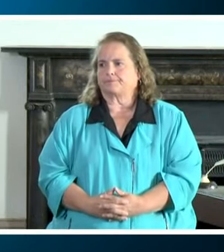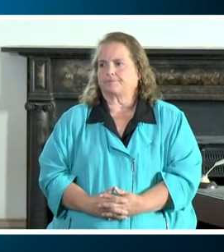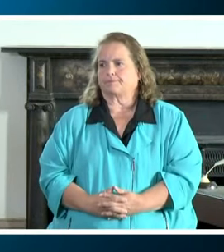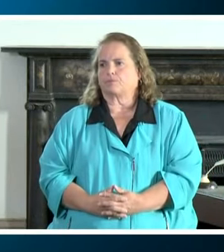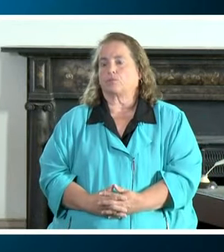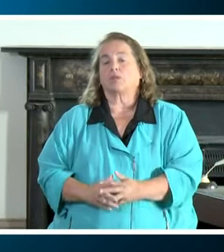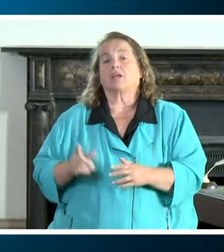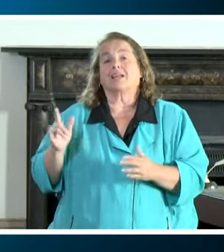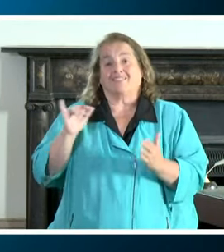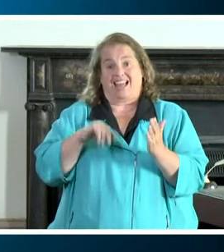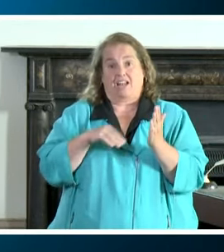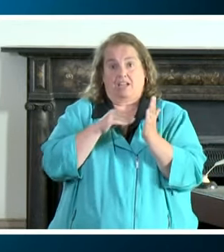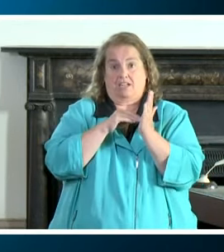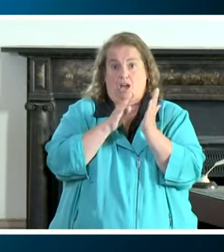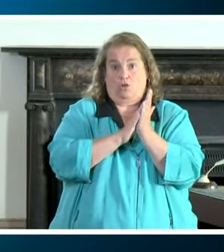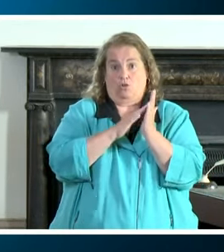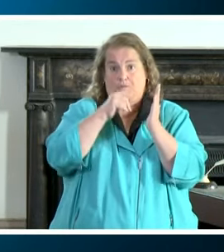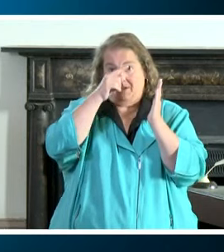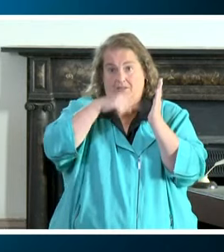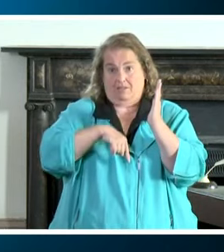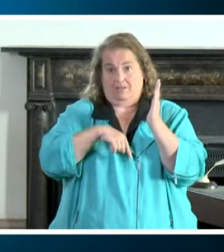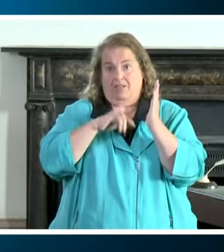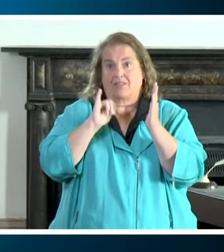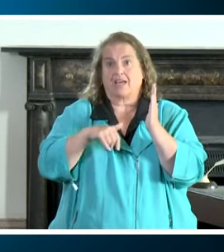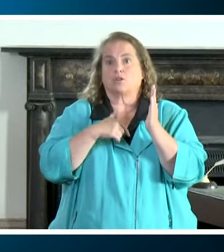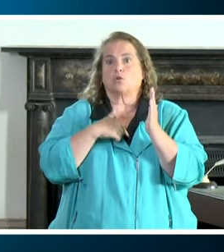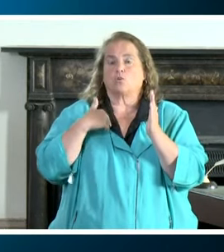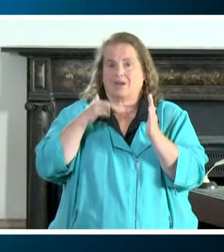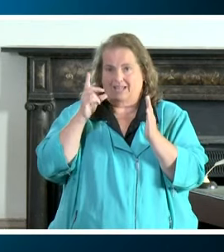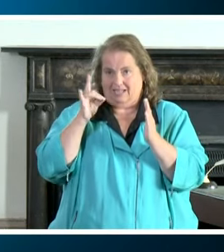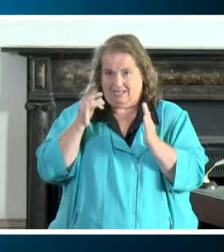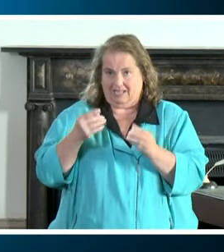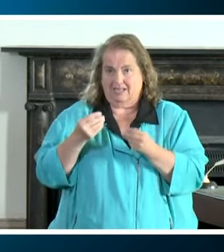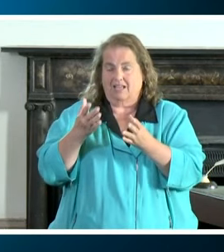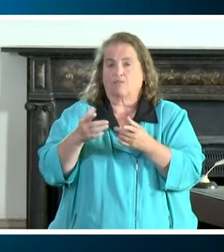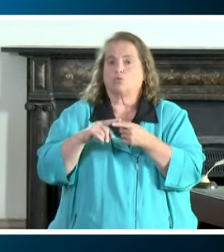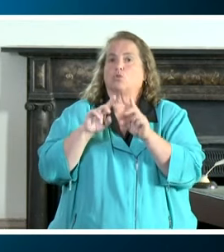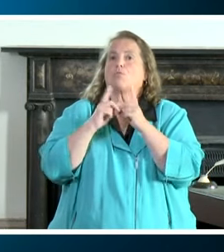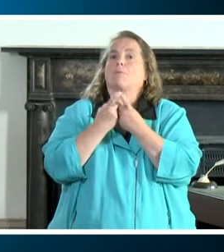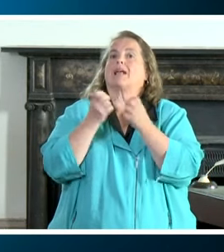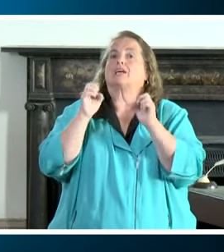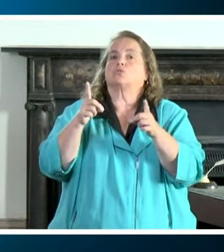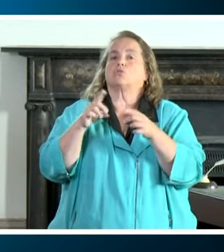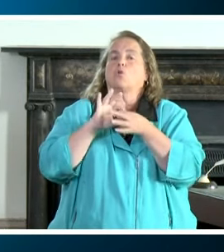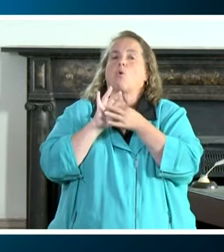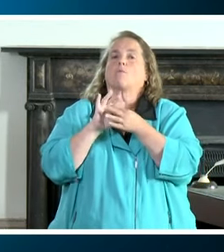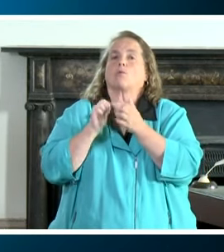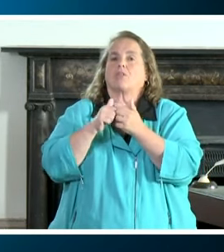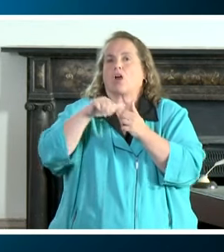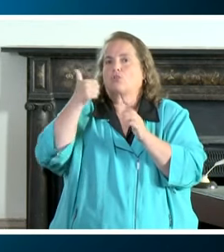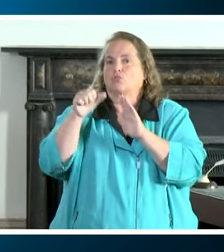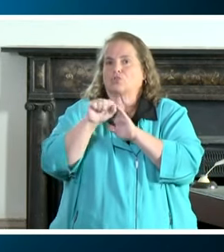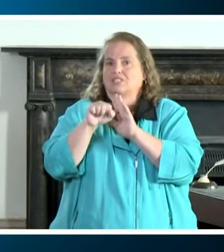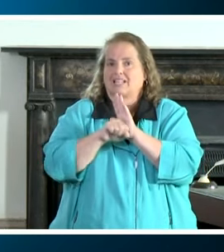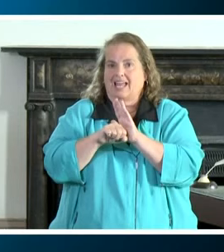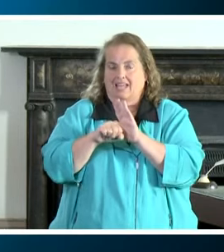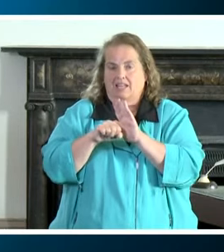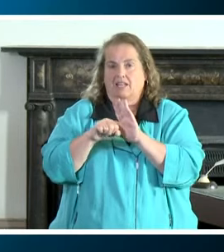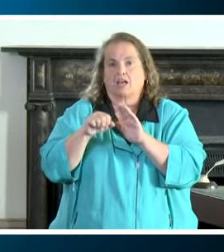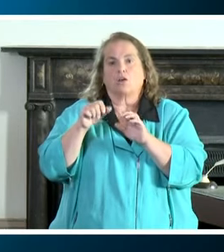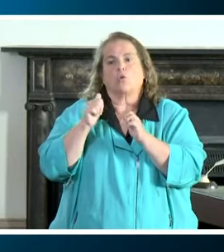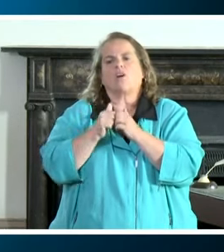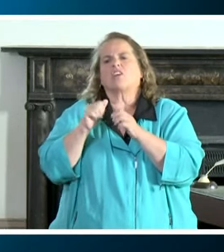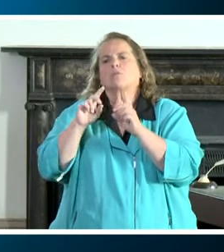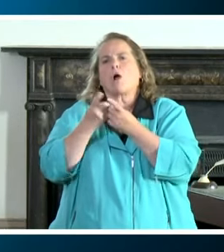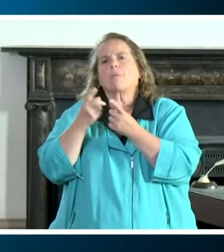these are the documents listed that we have issued at the department of education and cooperation with other state agencies such as the department of public health